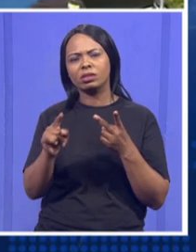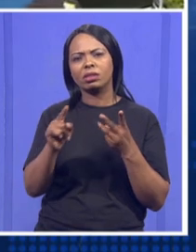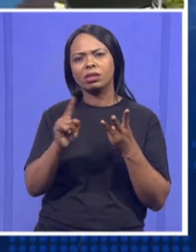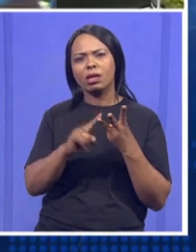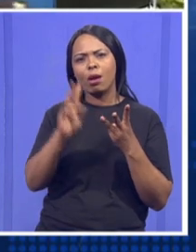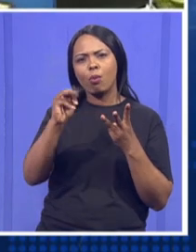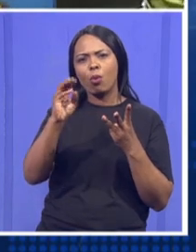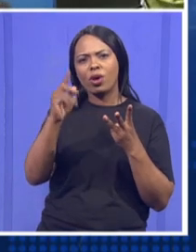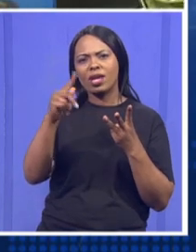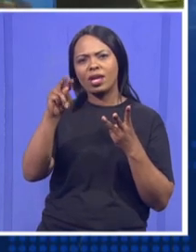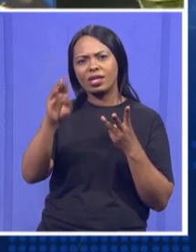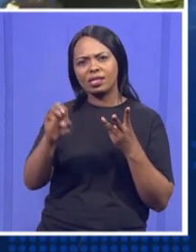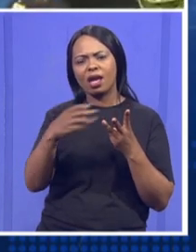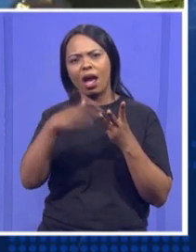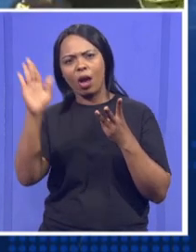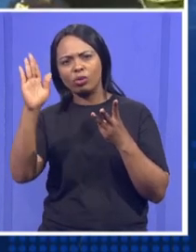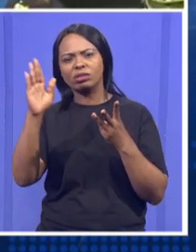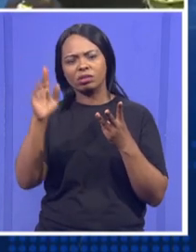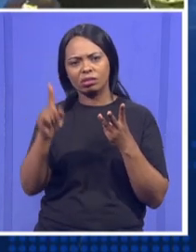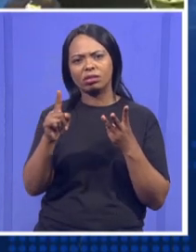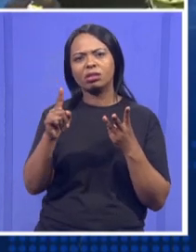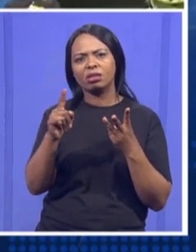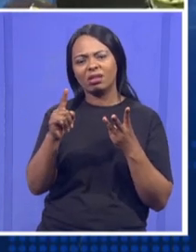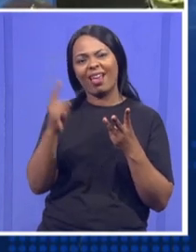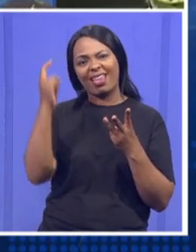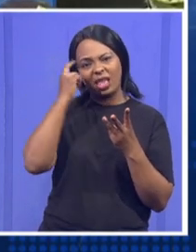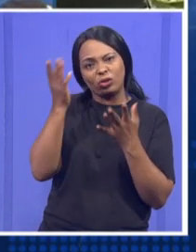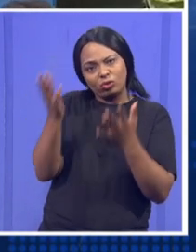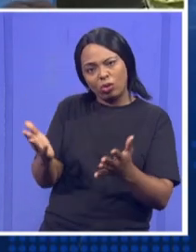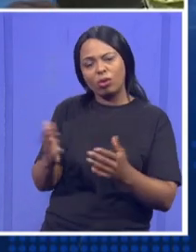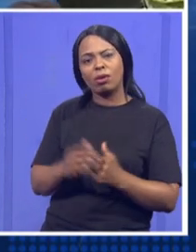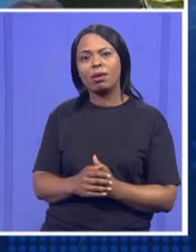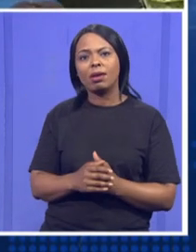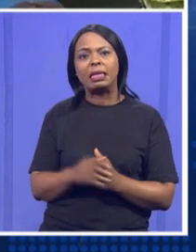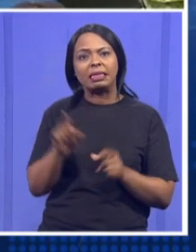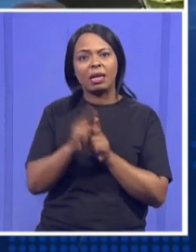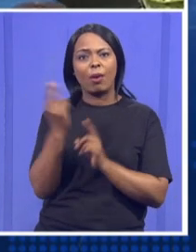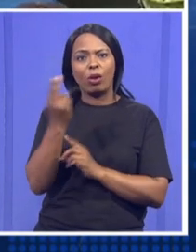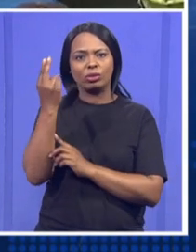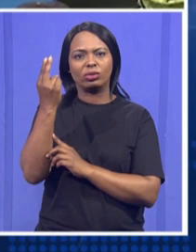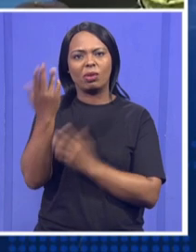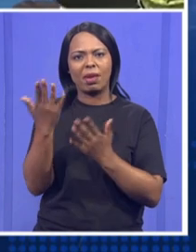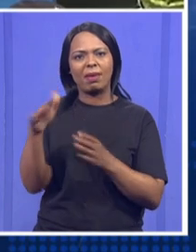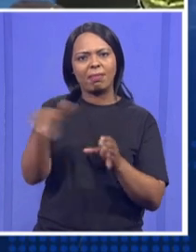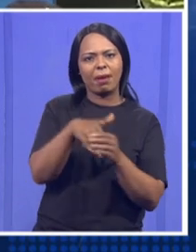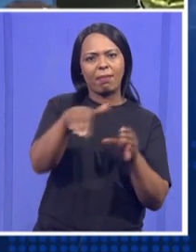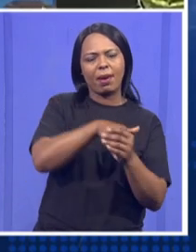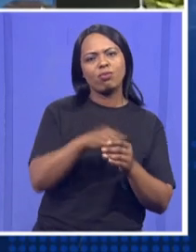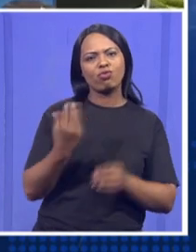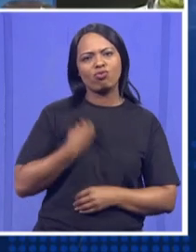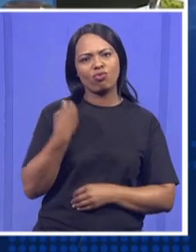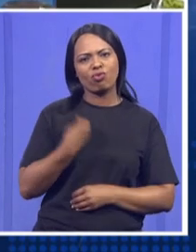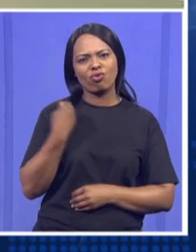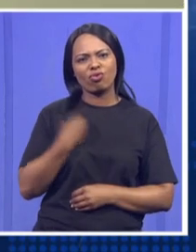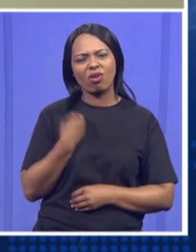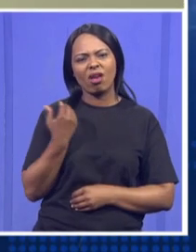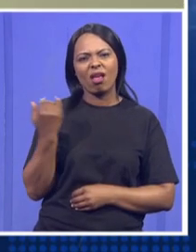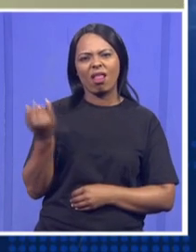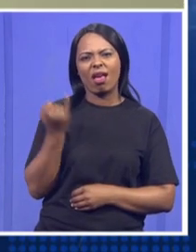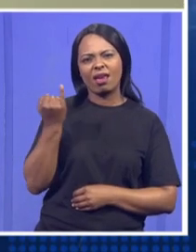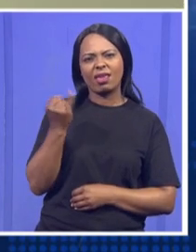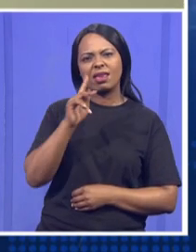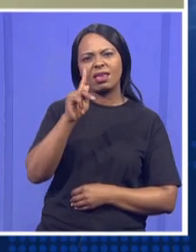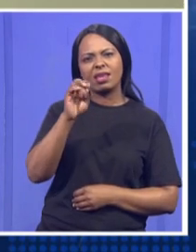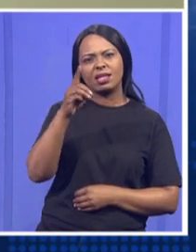Dr Mukete might also go out. And I think what he might do, he might also bring young people, like Kiriboni